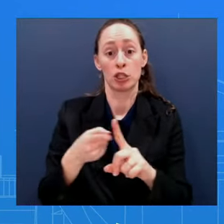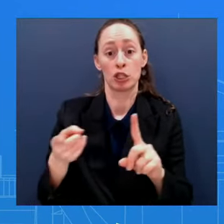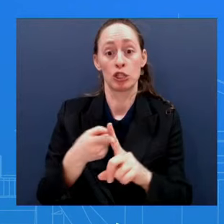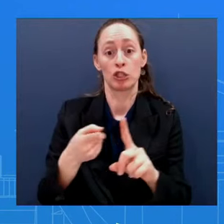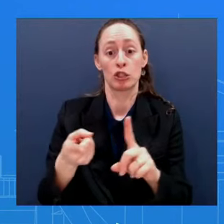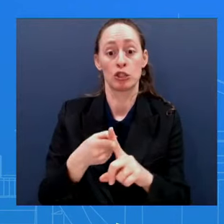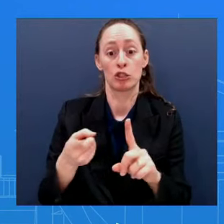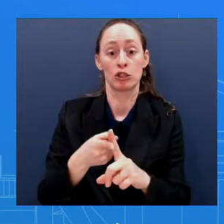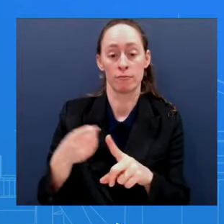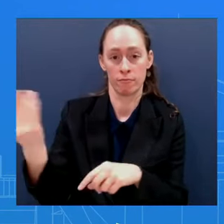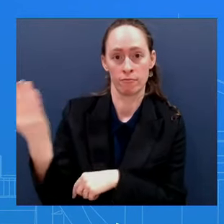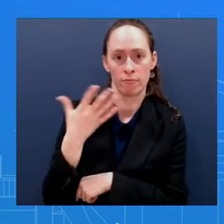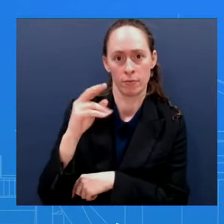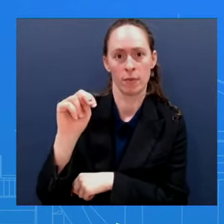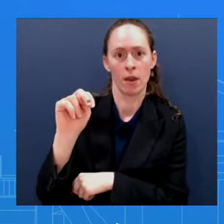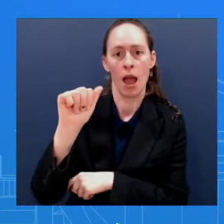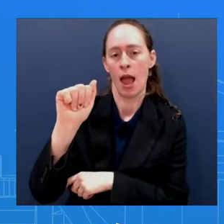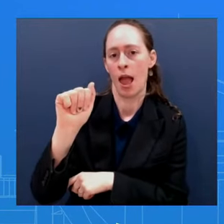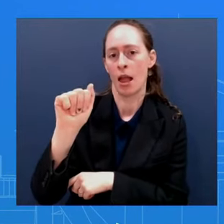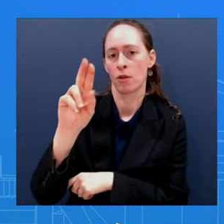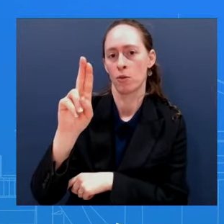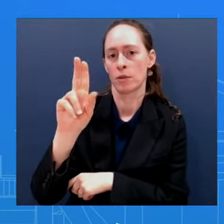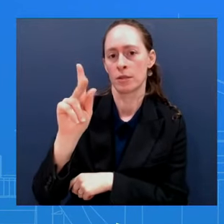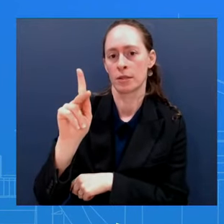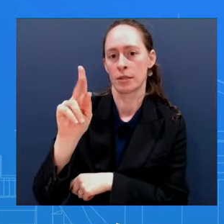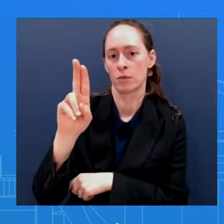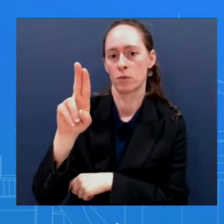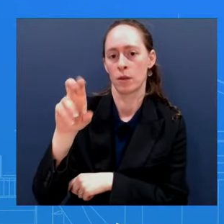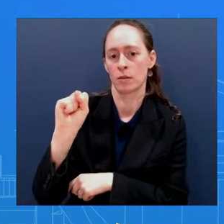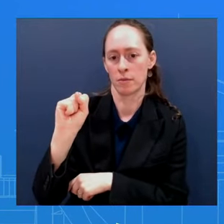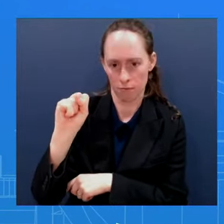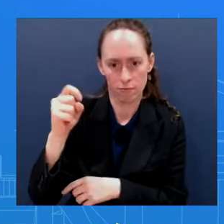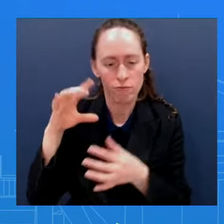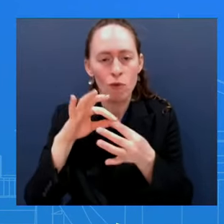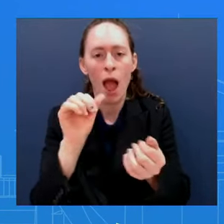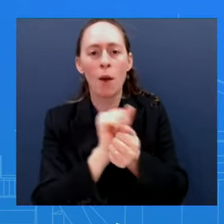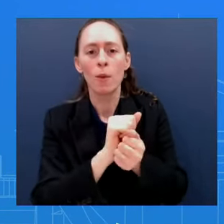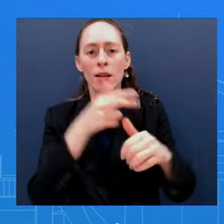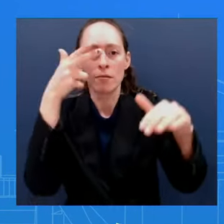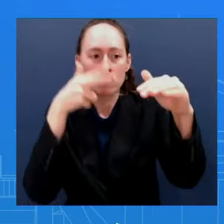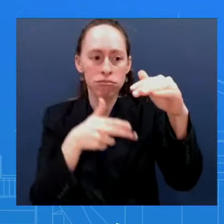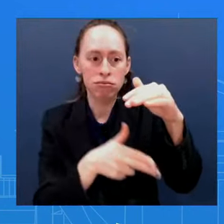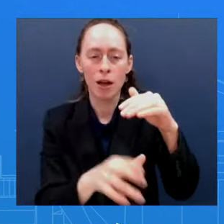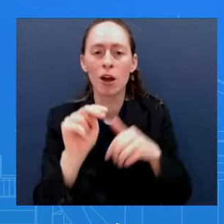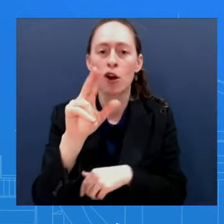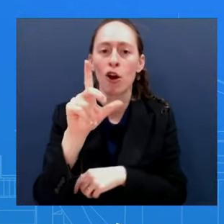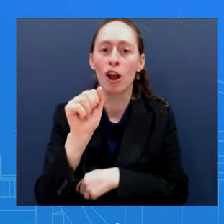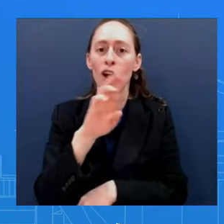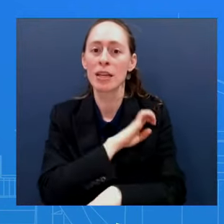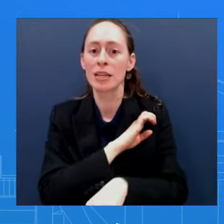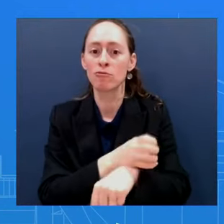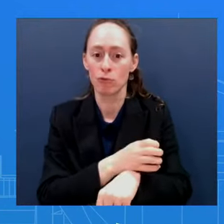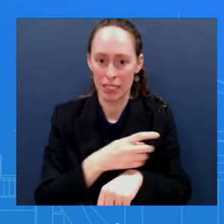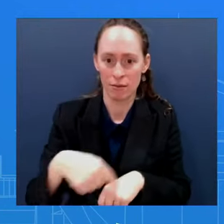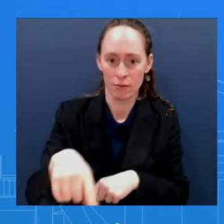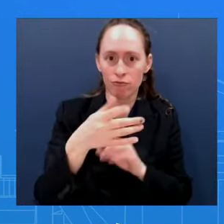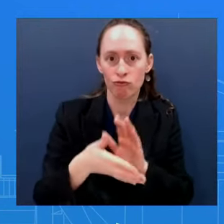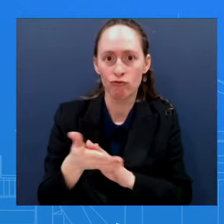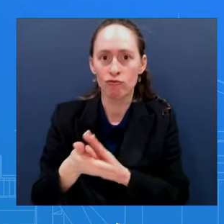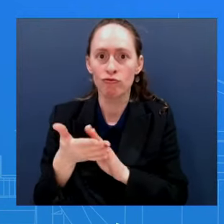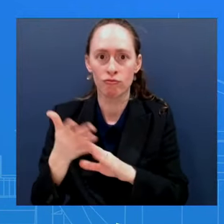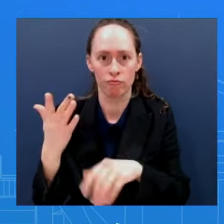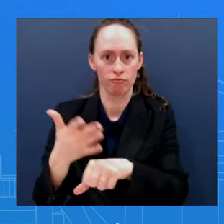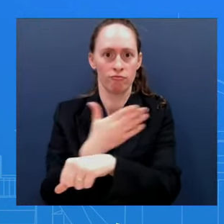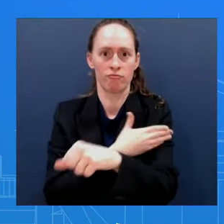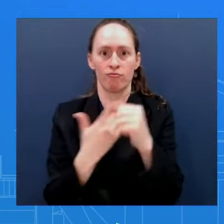capability We've elevated the Quad, the Indo-Pacific Quad We've upgraded our relationships with Vietnam, with Indonesia, and with